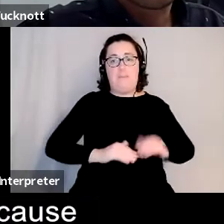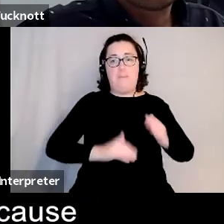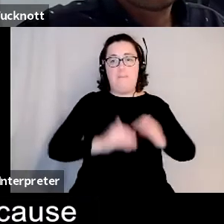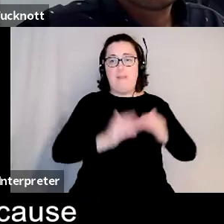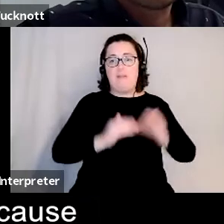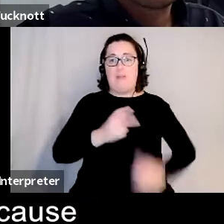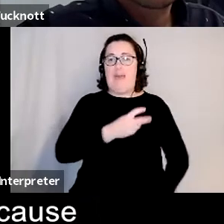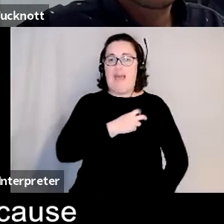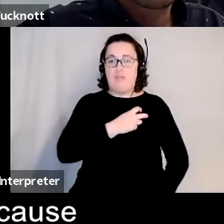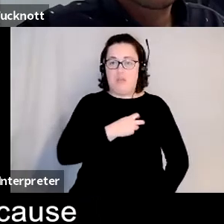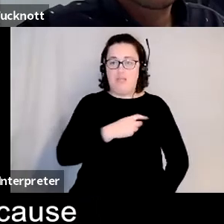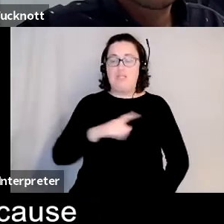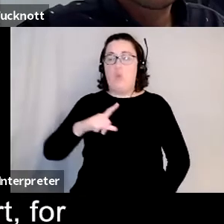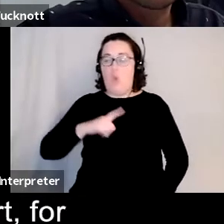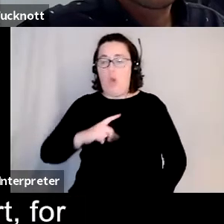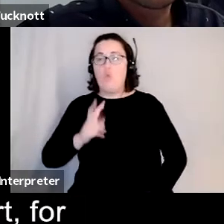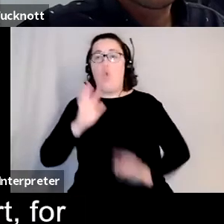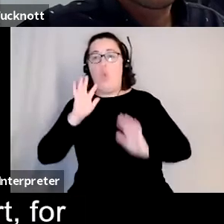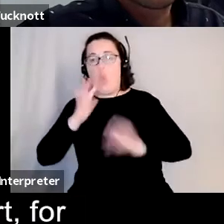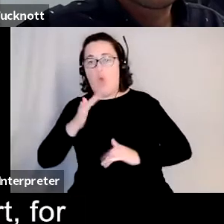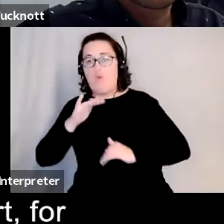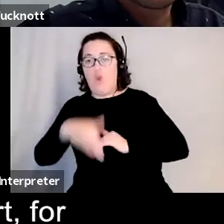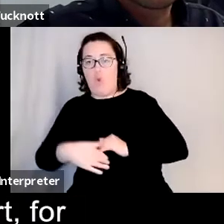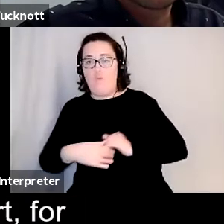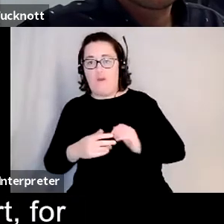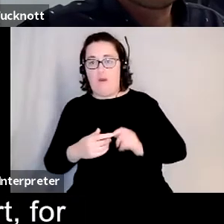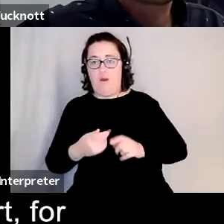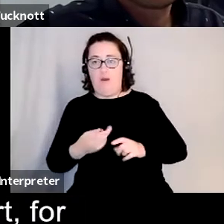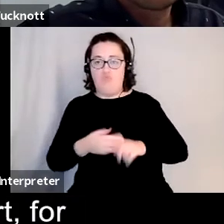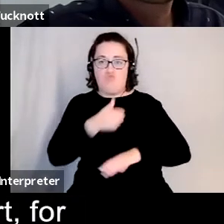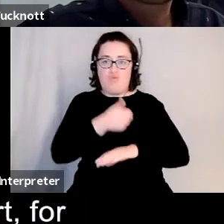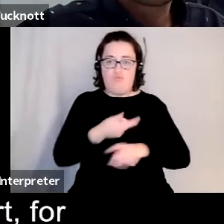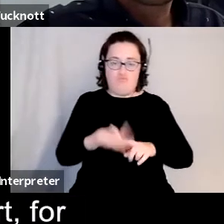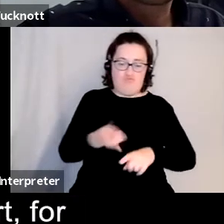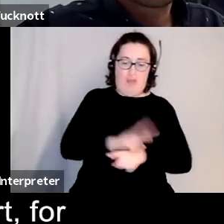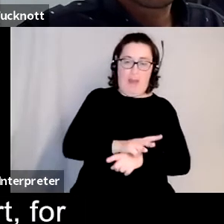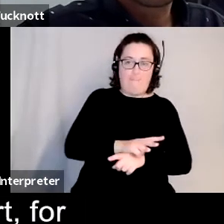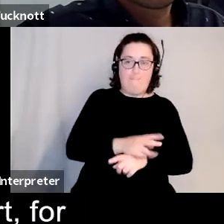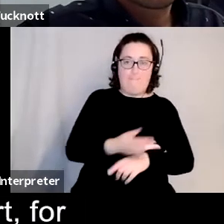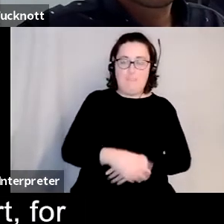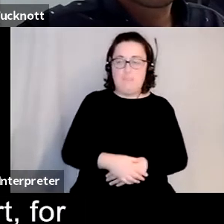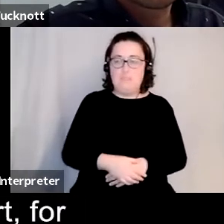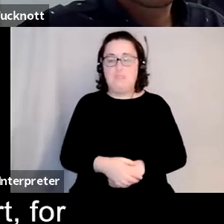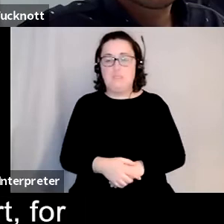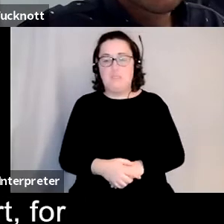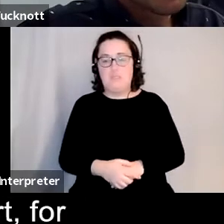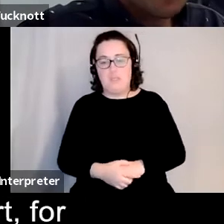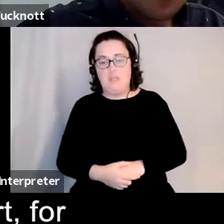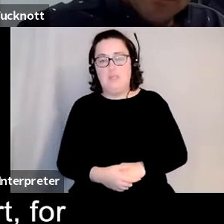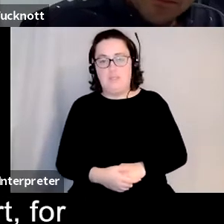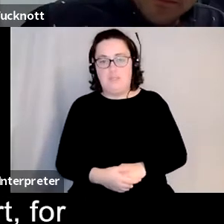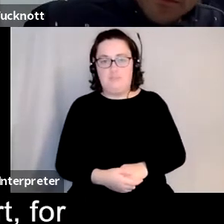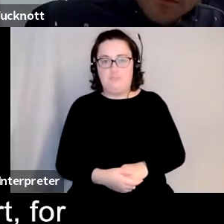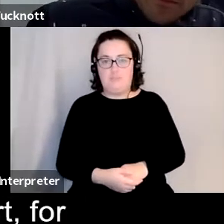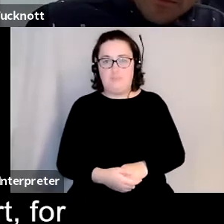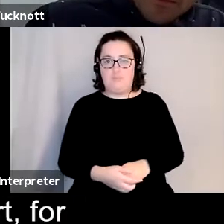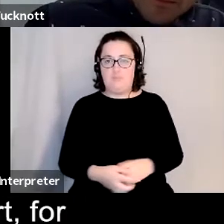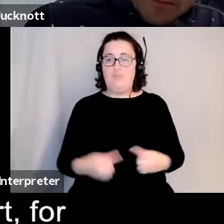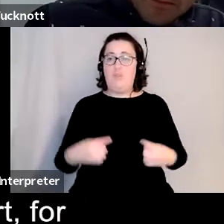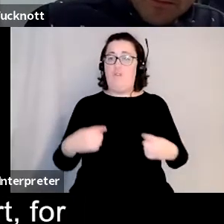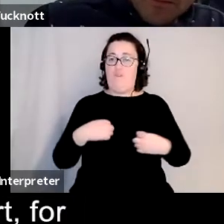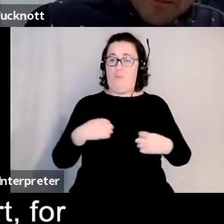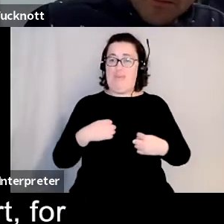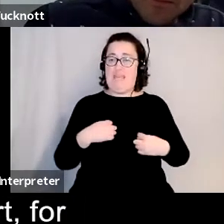anxious about relaxing so you're trying to fight that even more art for me is is